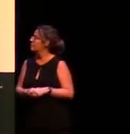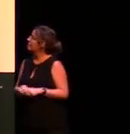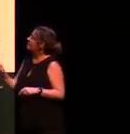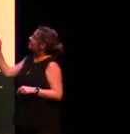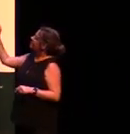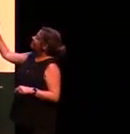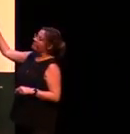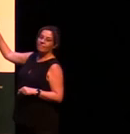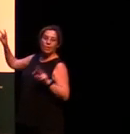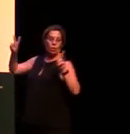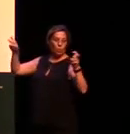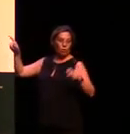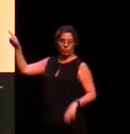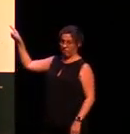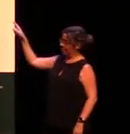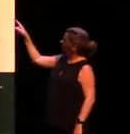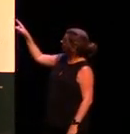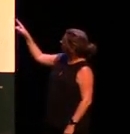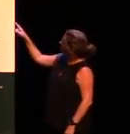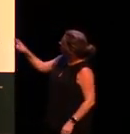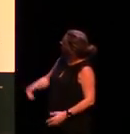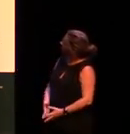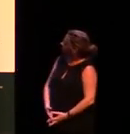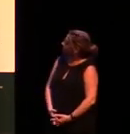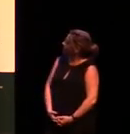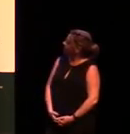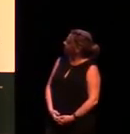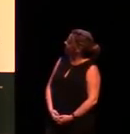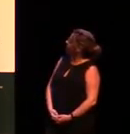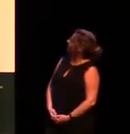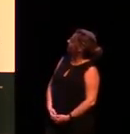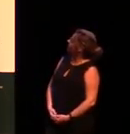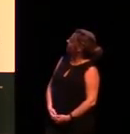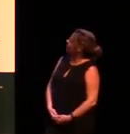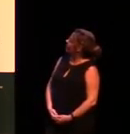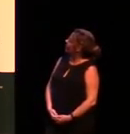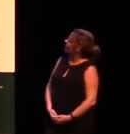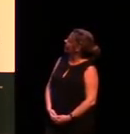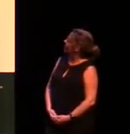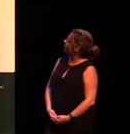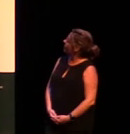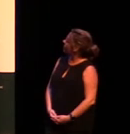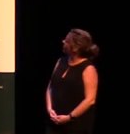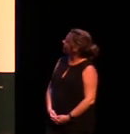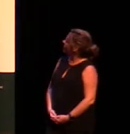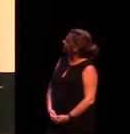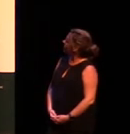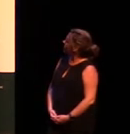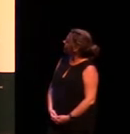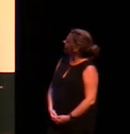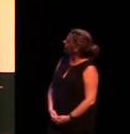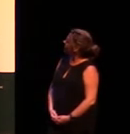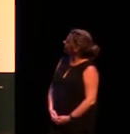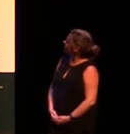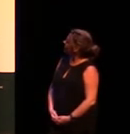our language is like a pearl inside a shell the shell is like the people that carry the language if our language is taken away then that would be like a